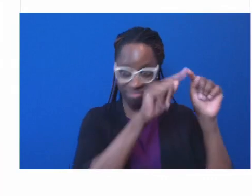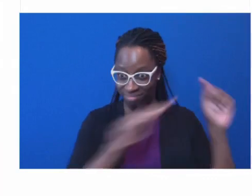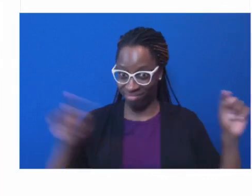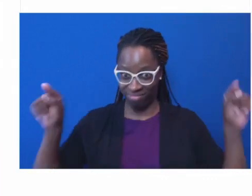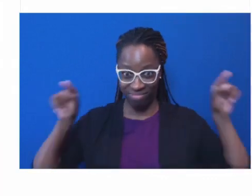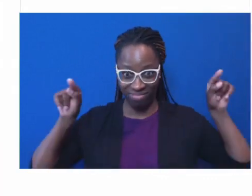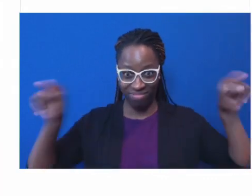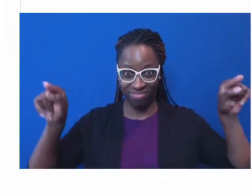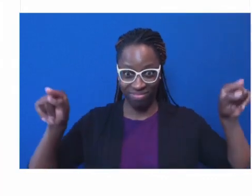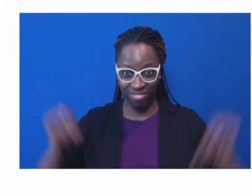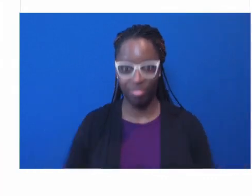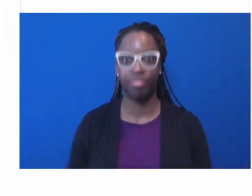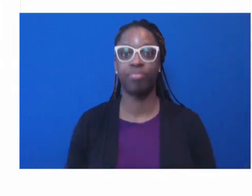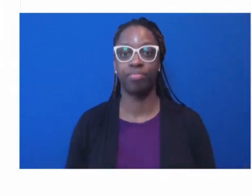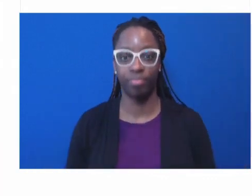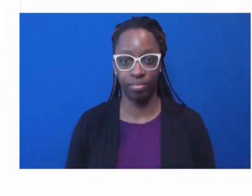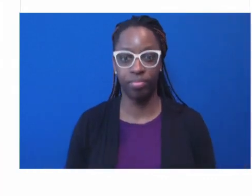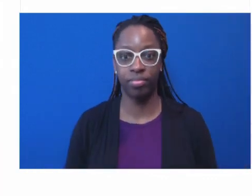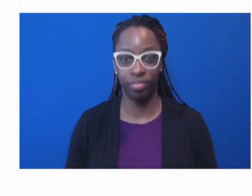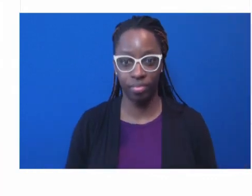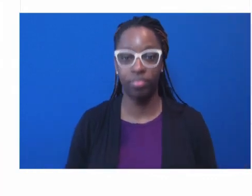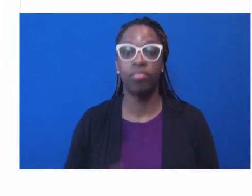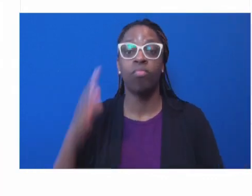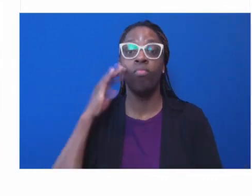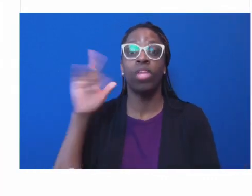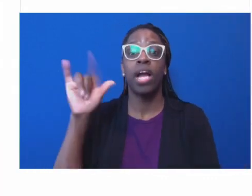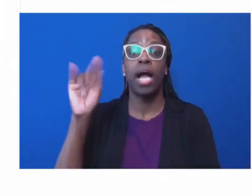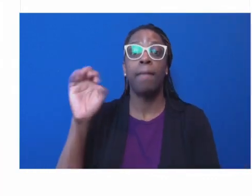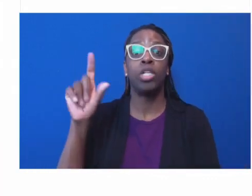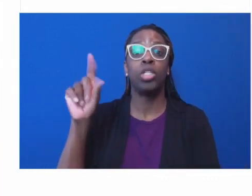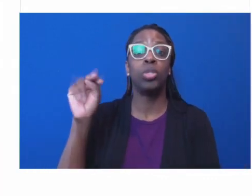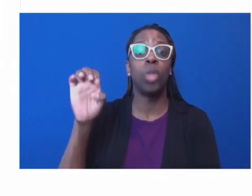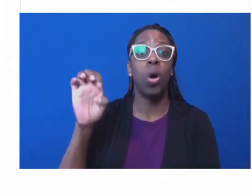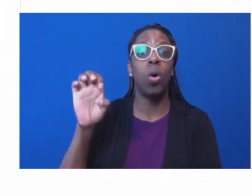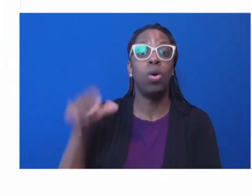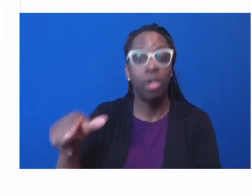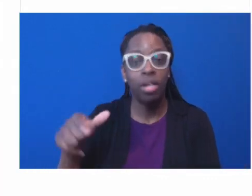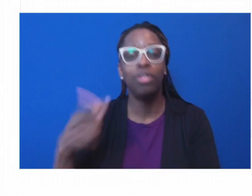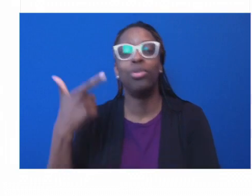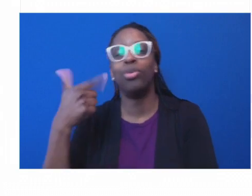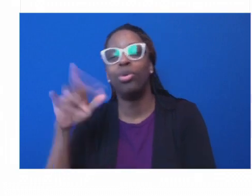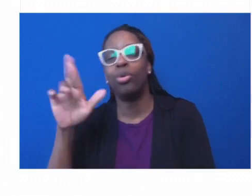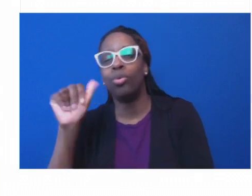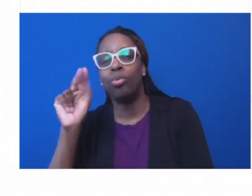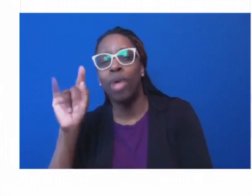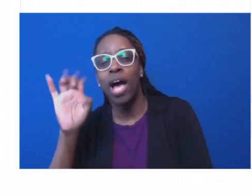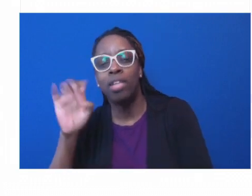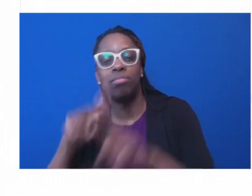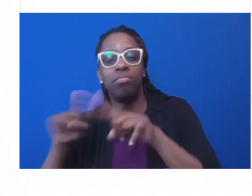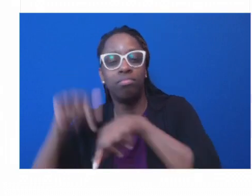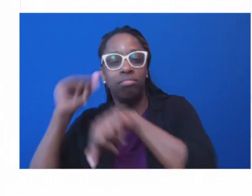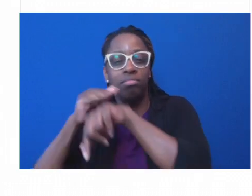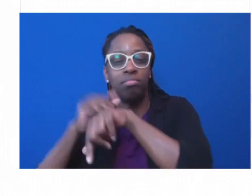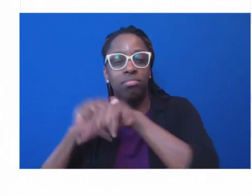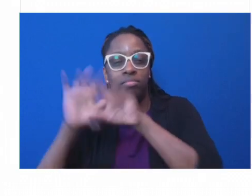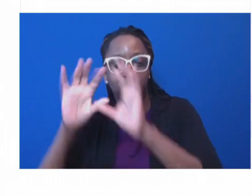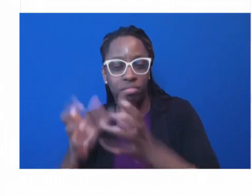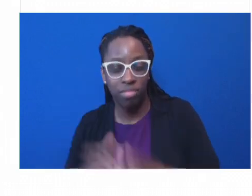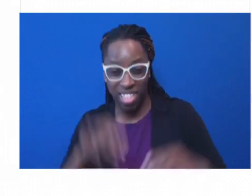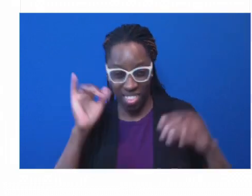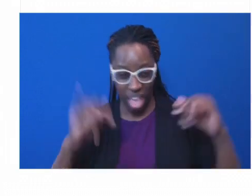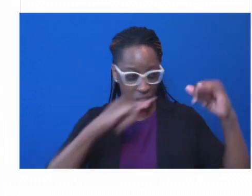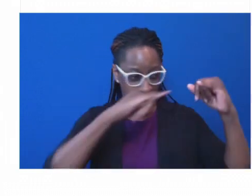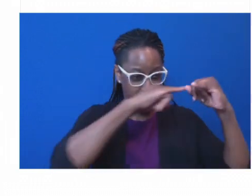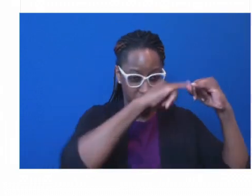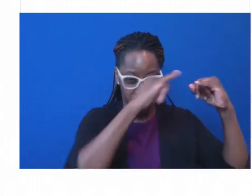cables of the suspension bridge contain 14,000 miles of wire. It's 140 years old,